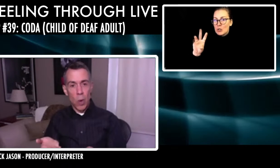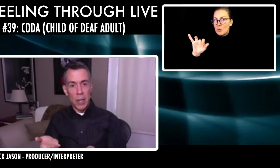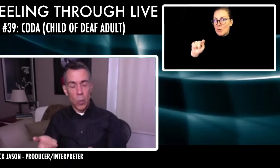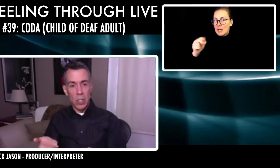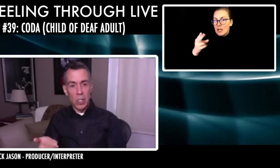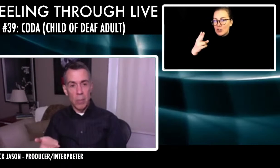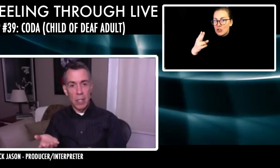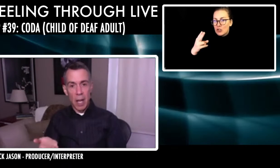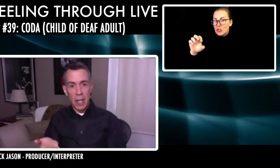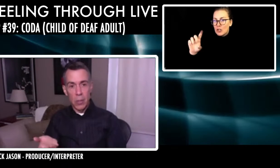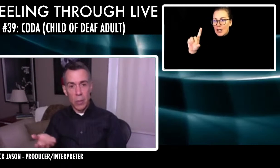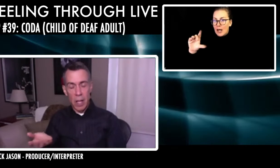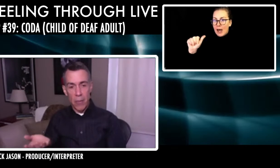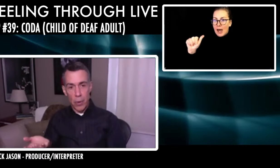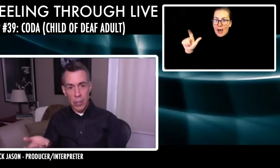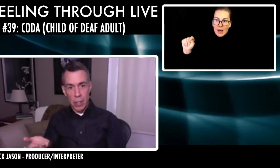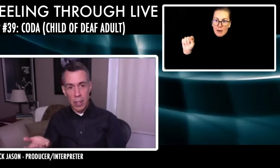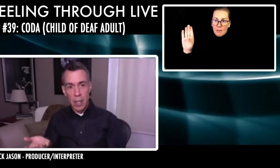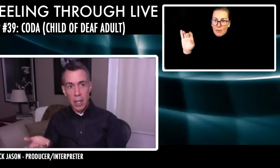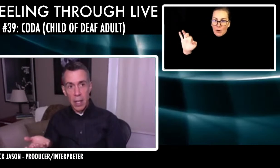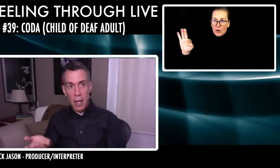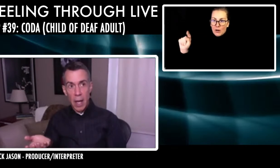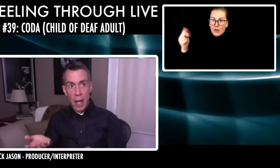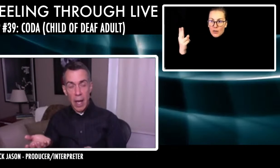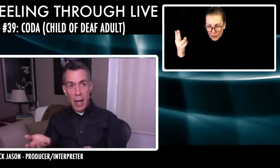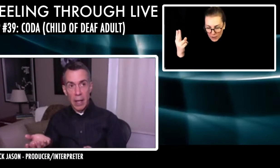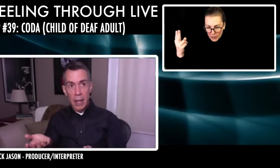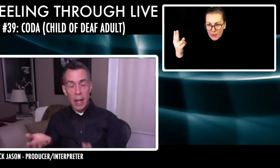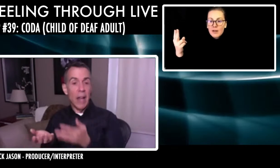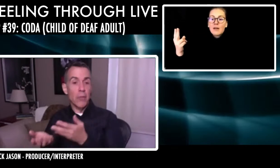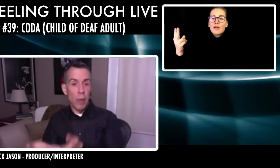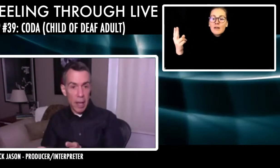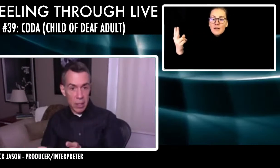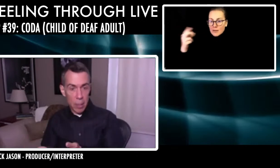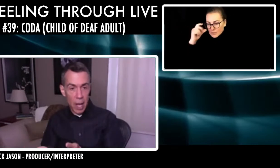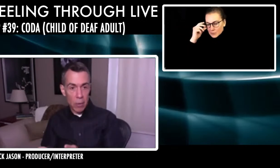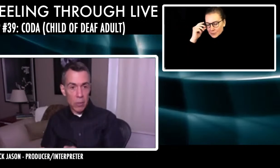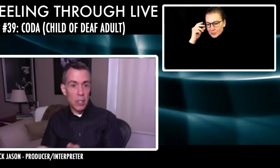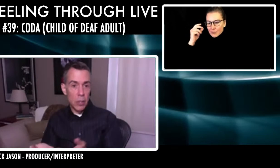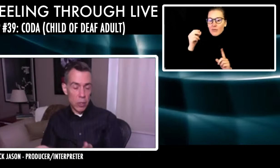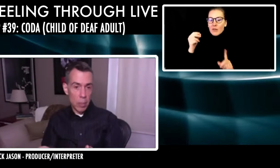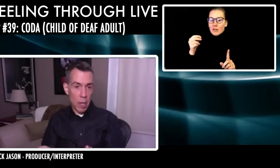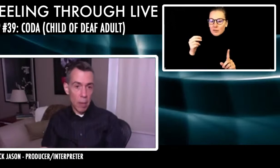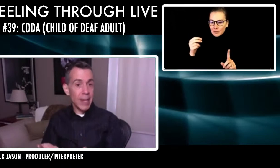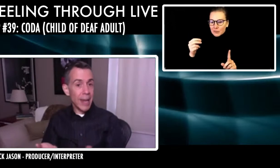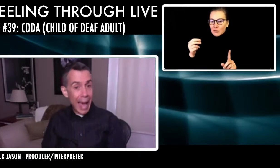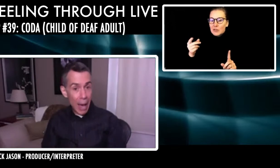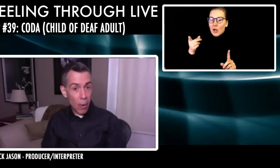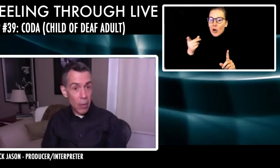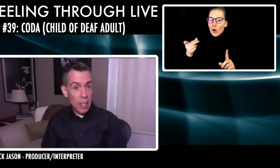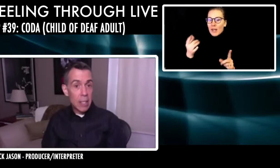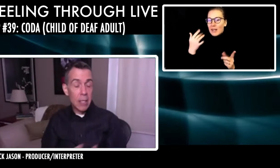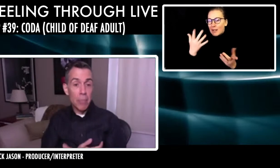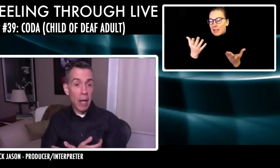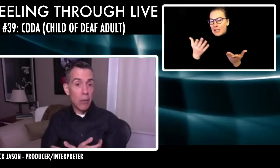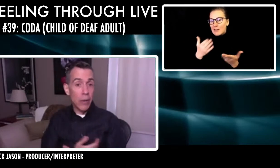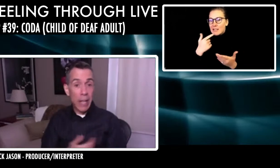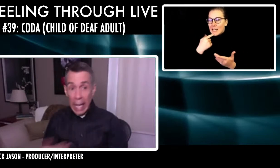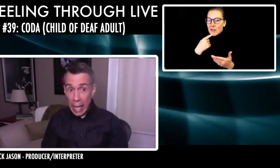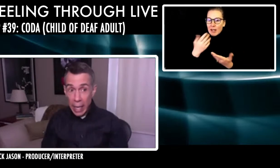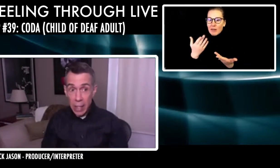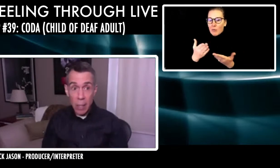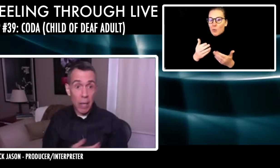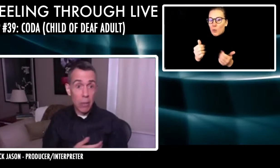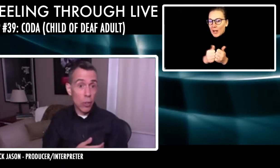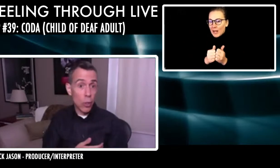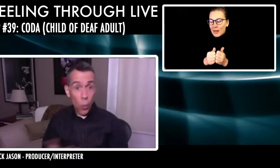audience wanting to watch somebody signing to a deaf person and not have to rely on subtitles and use SimCom, but now subtitles are